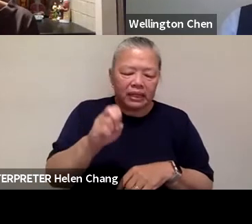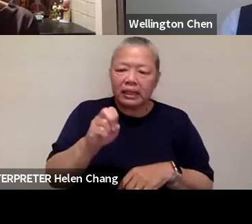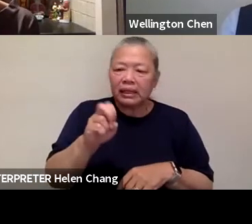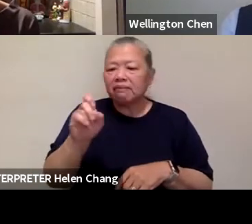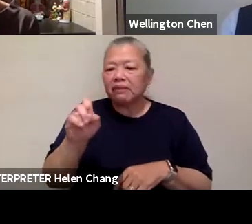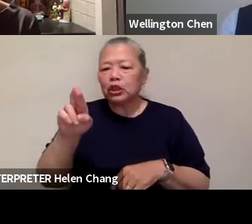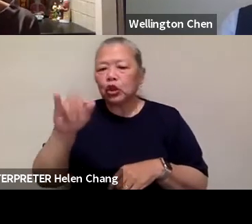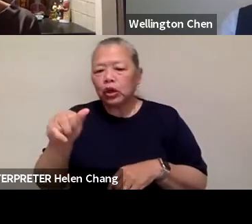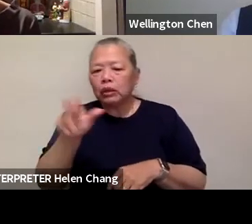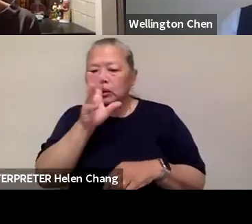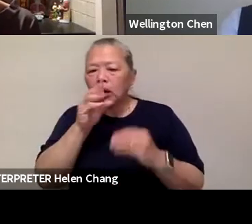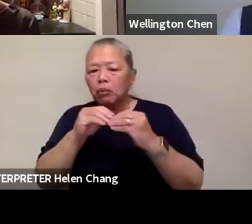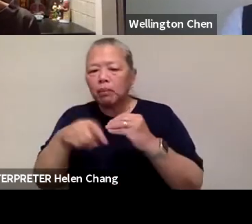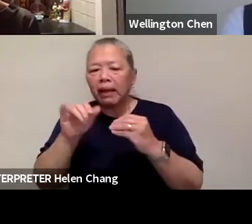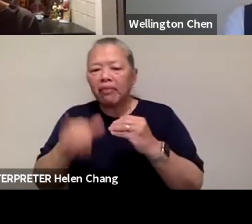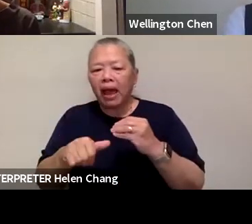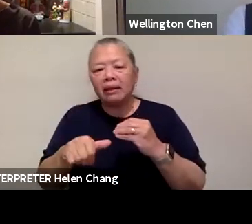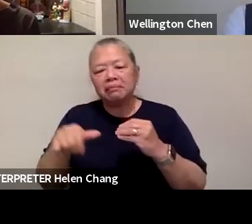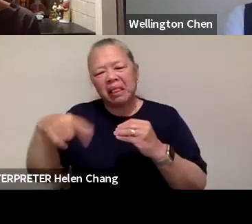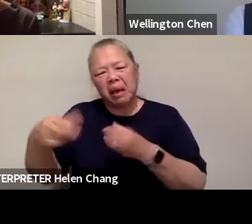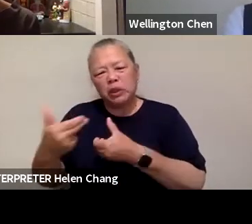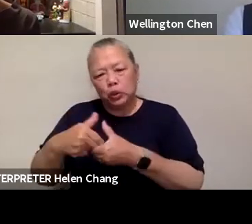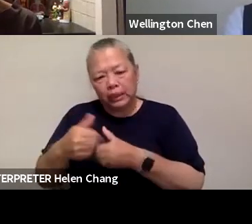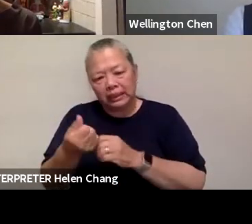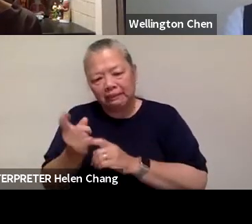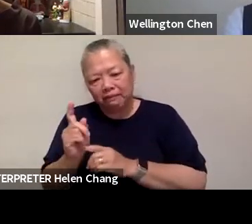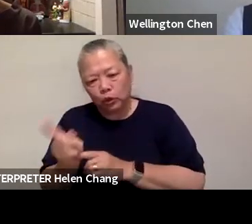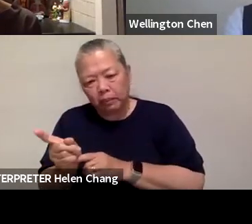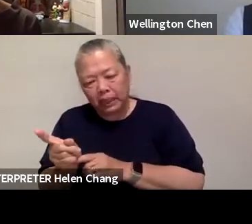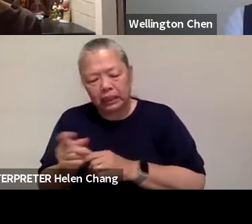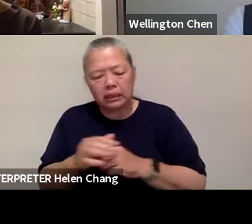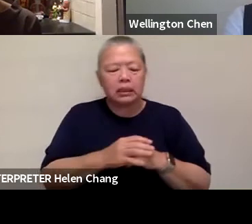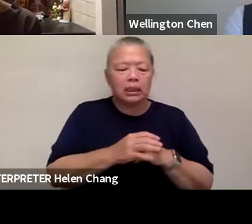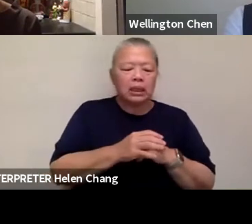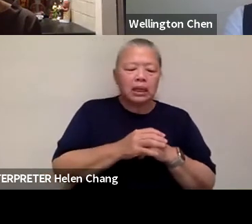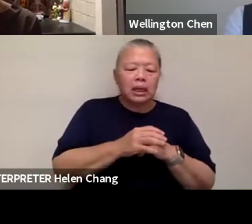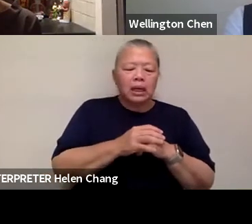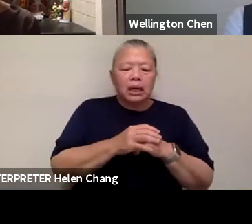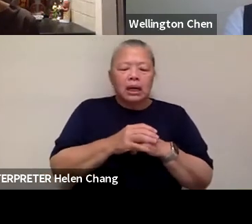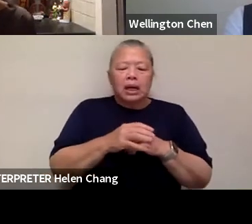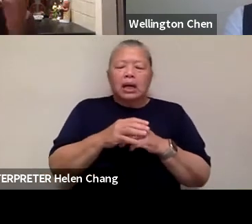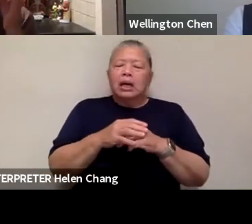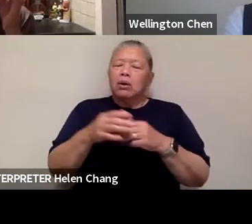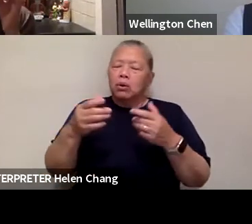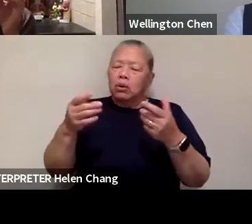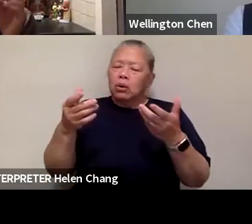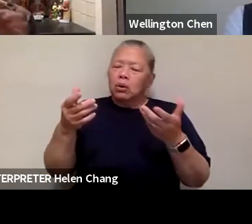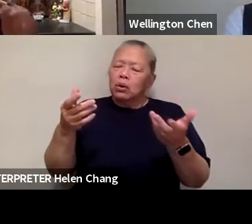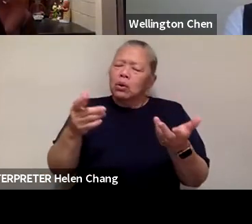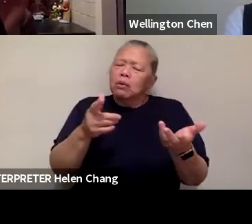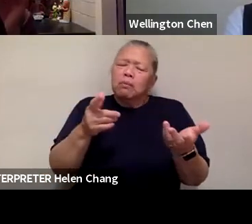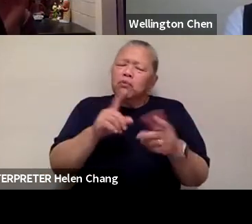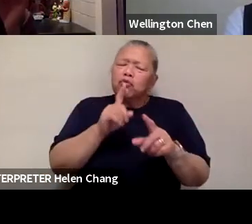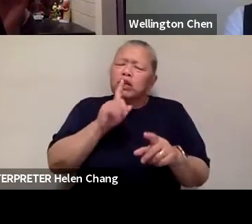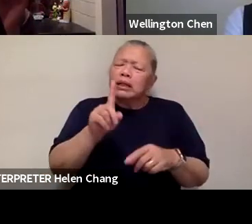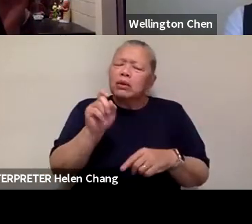we'll bring you back on with us in a few moments after we chat a little bit with Vic and Daphne. Whose